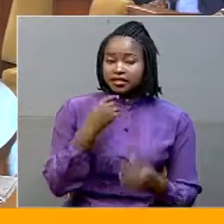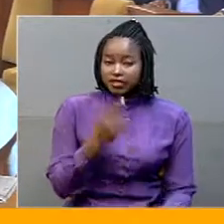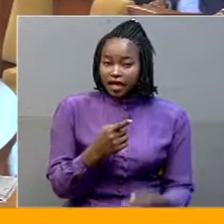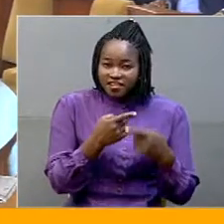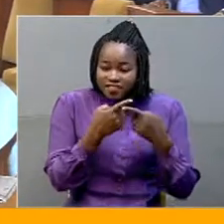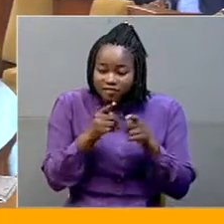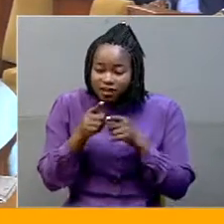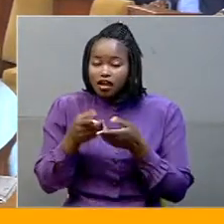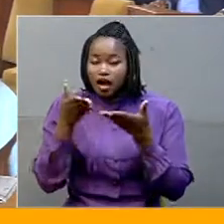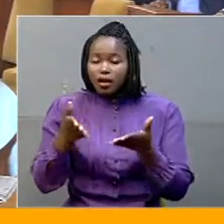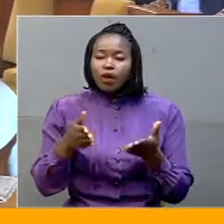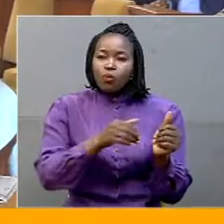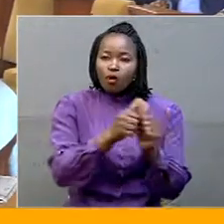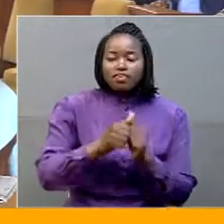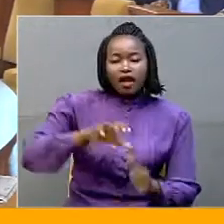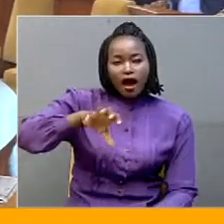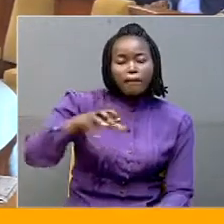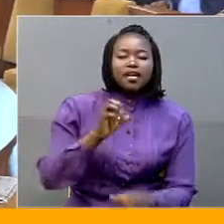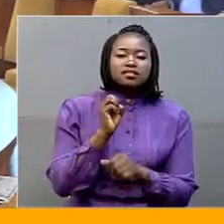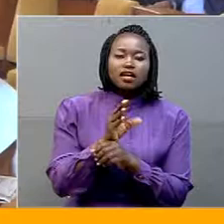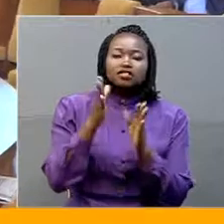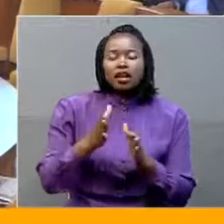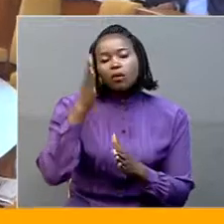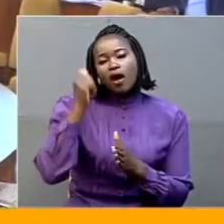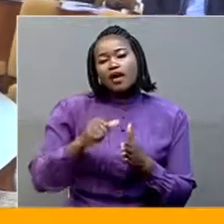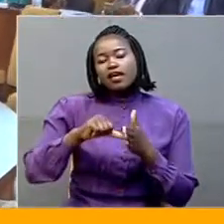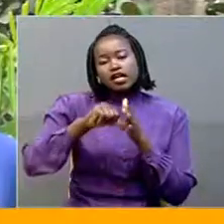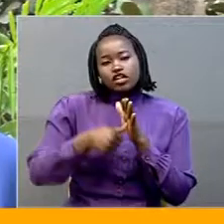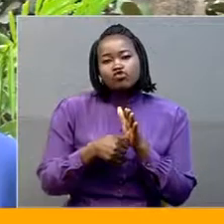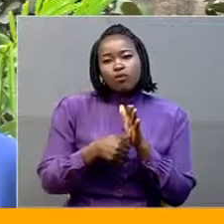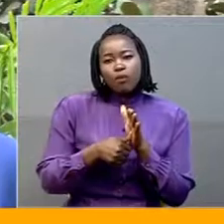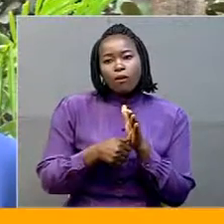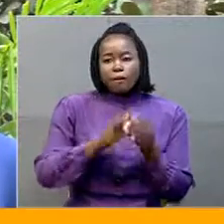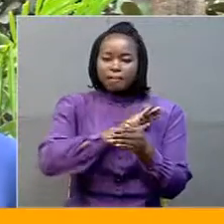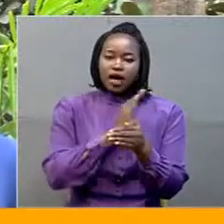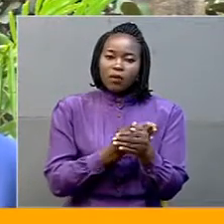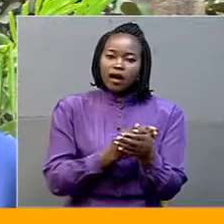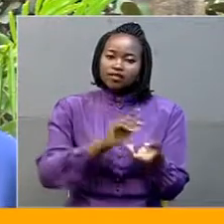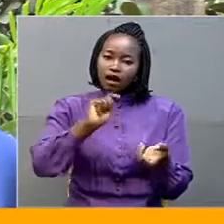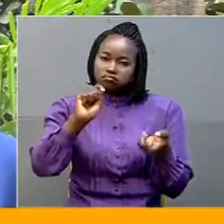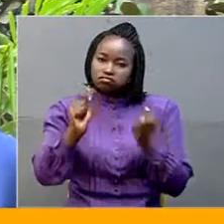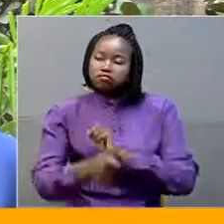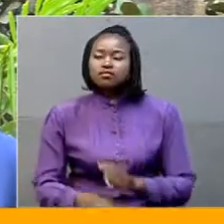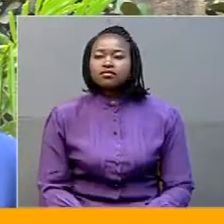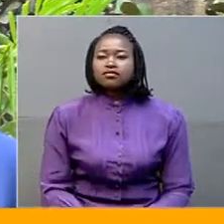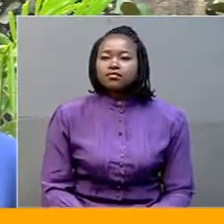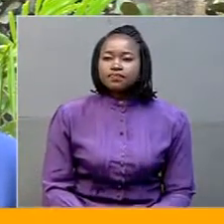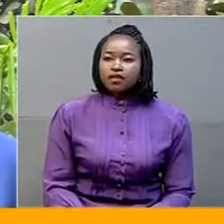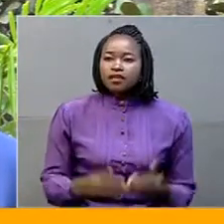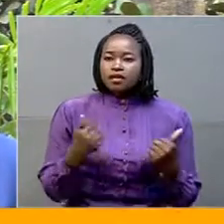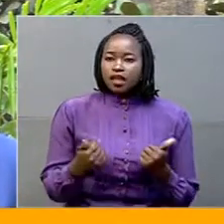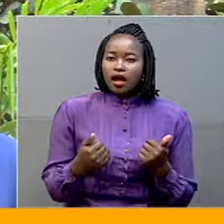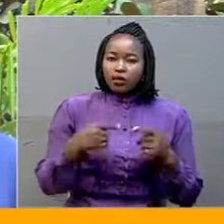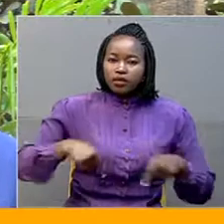them and the urban councillors over the issue of devolution of powers. The of devolution of powers, we all know that